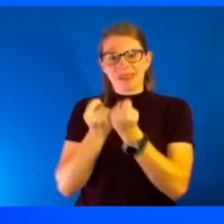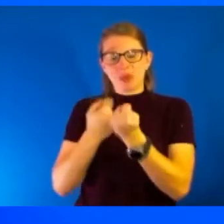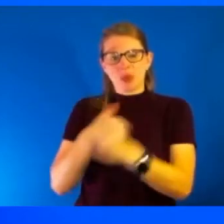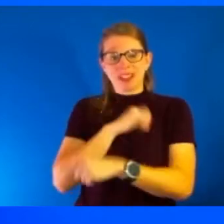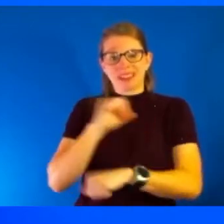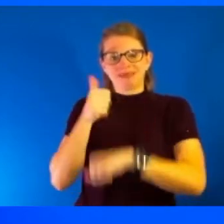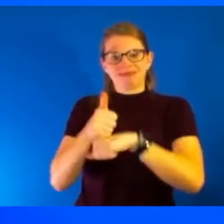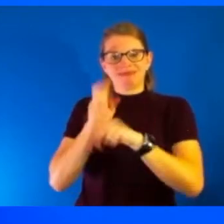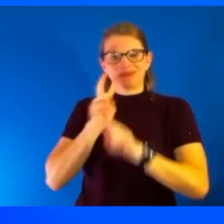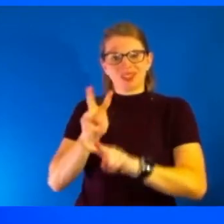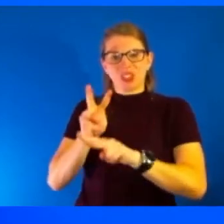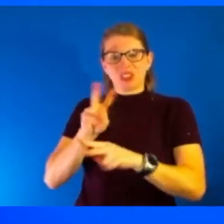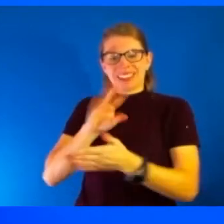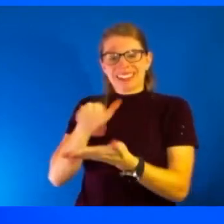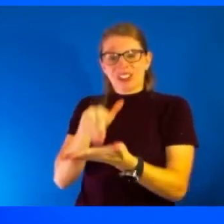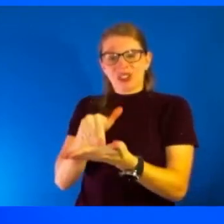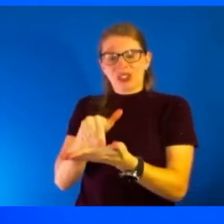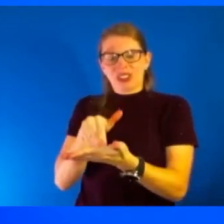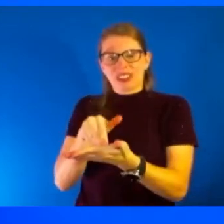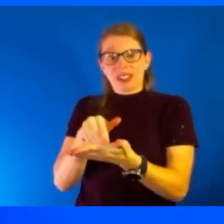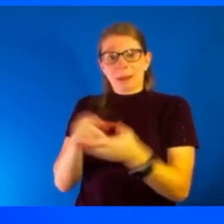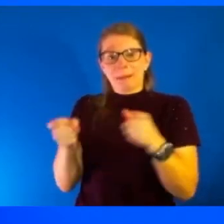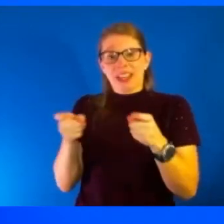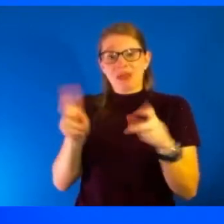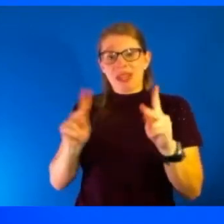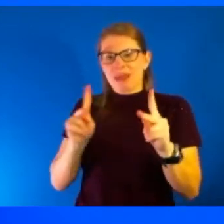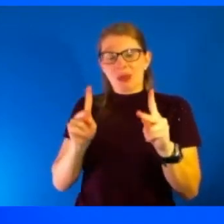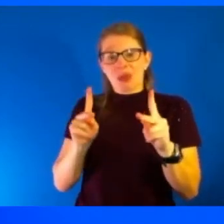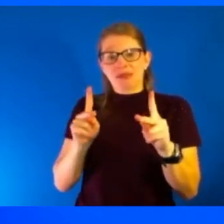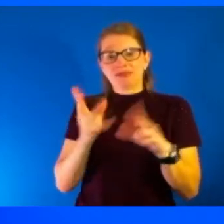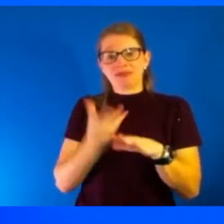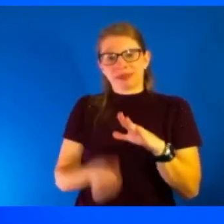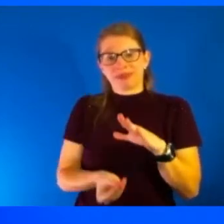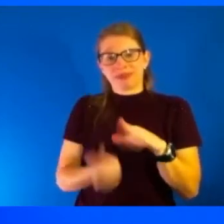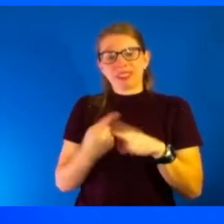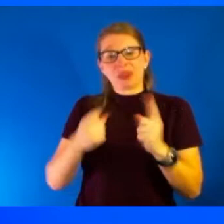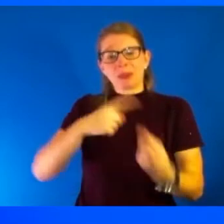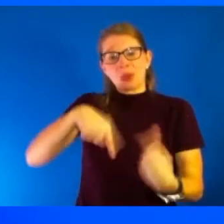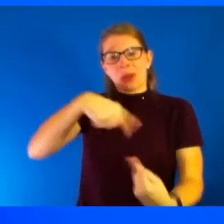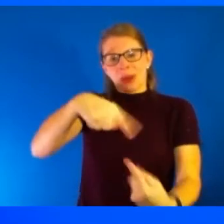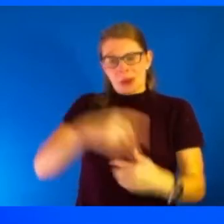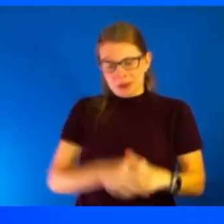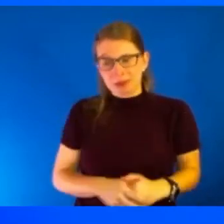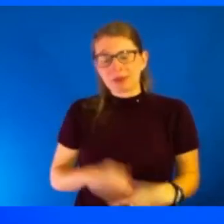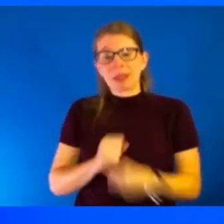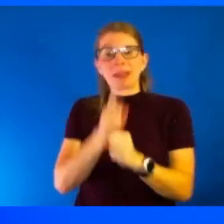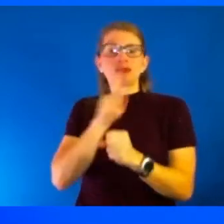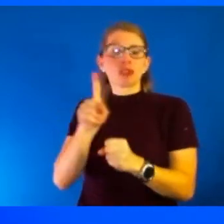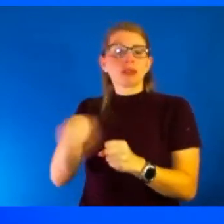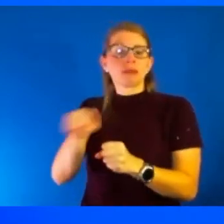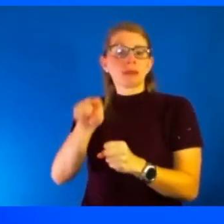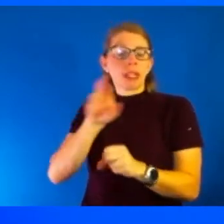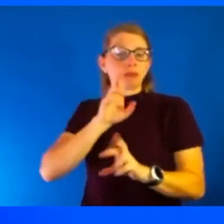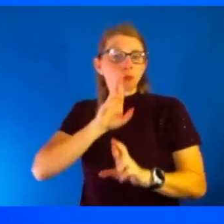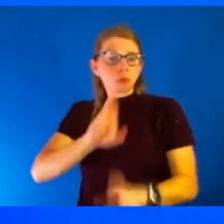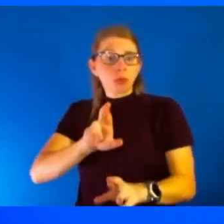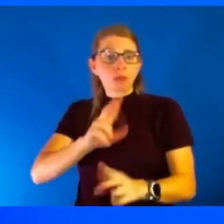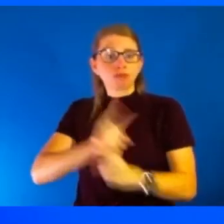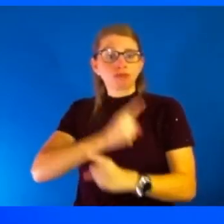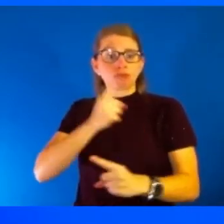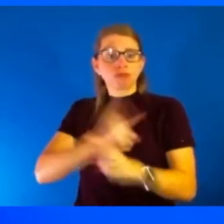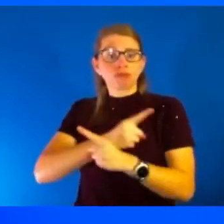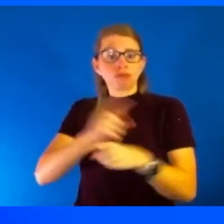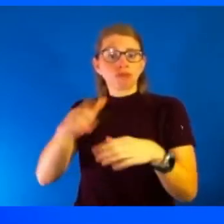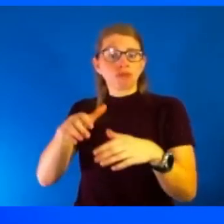manage the folks that didn't survive and to be sure that they had, you know, the respectful process that they need at the end